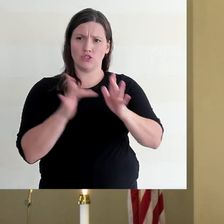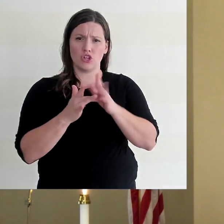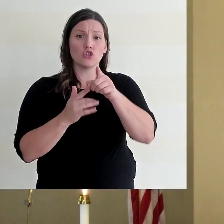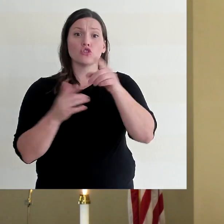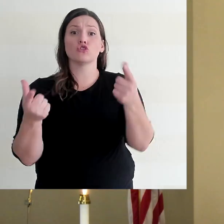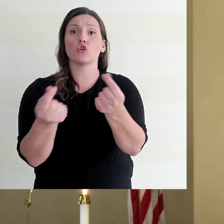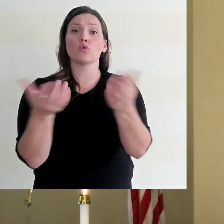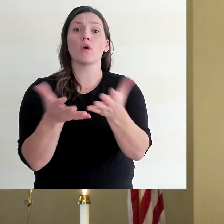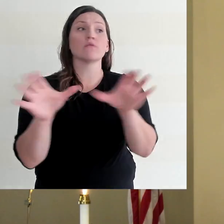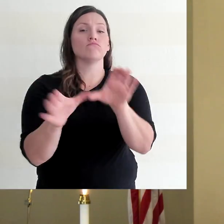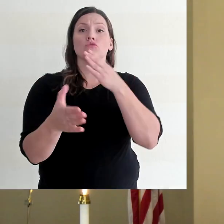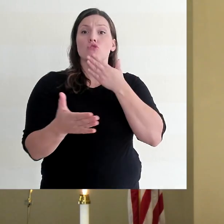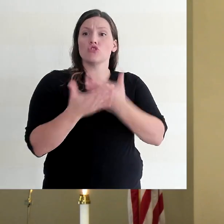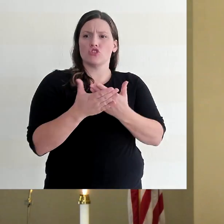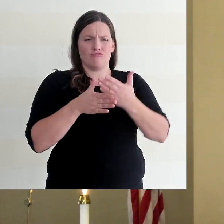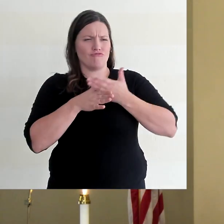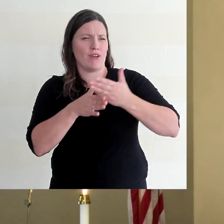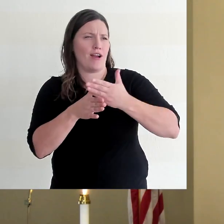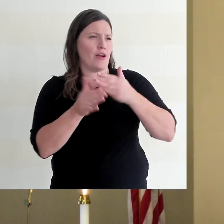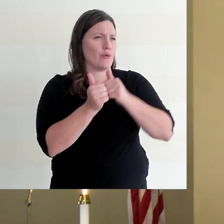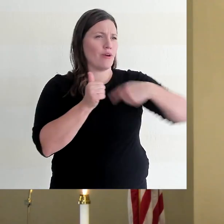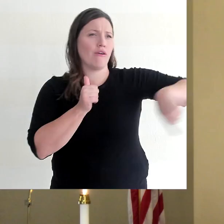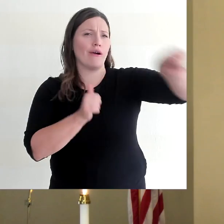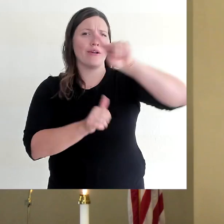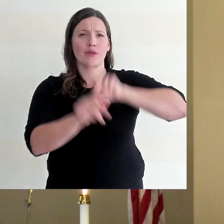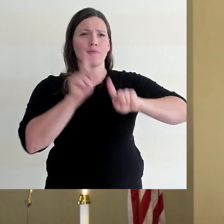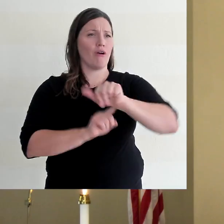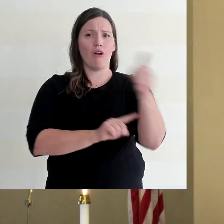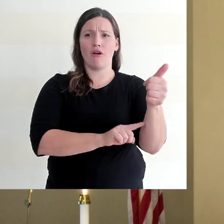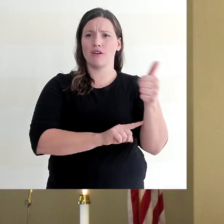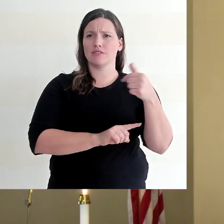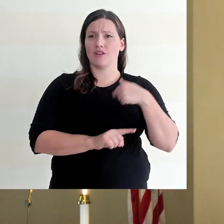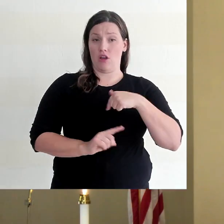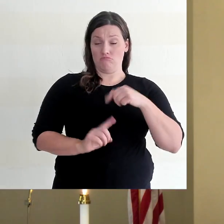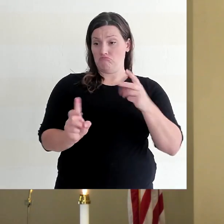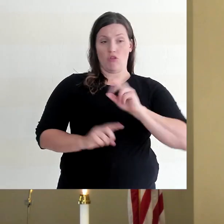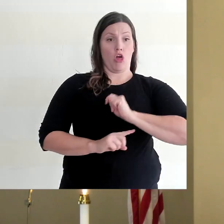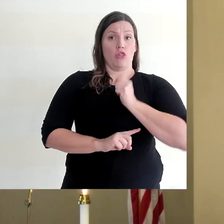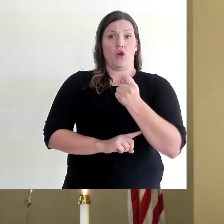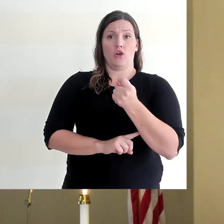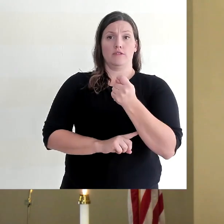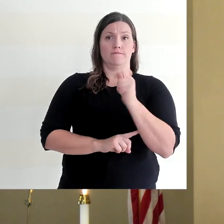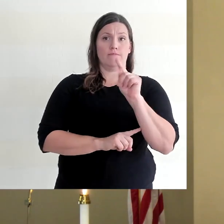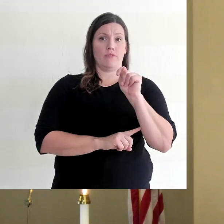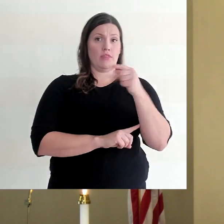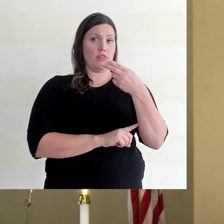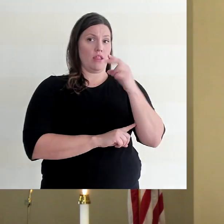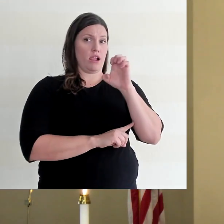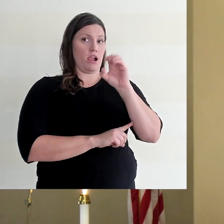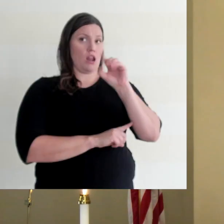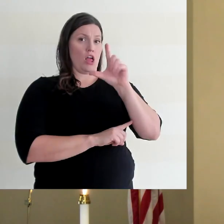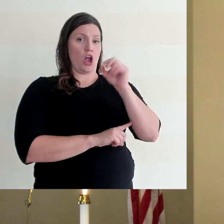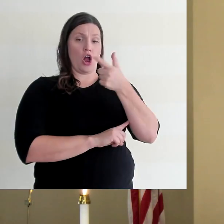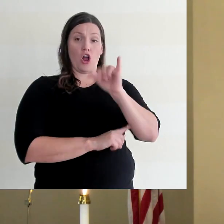good and share with others. In theology, this is called gospel motivation.